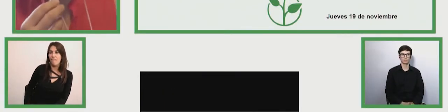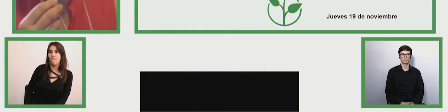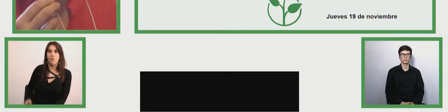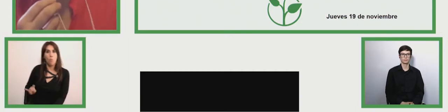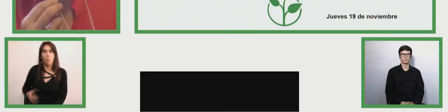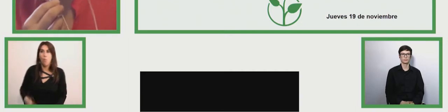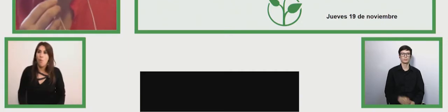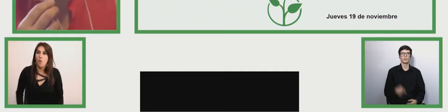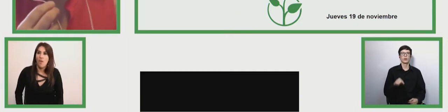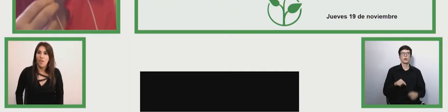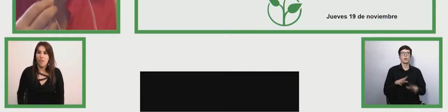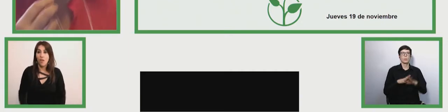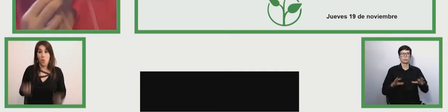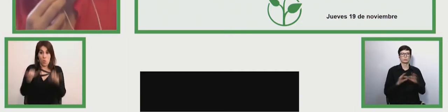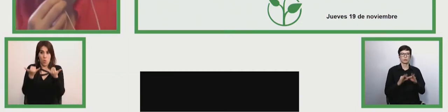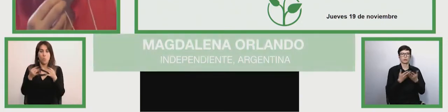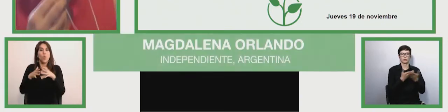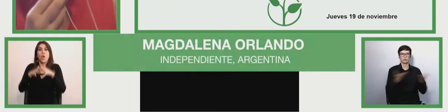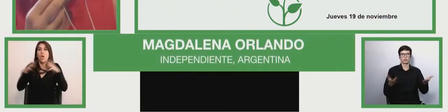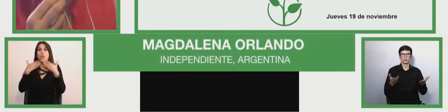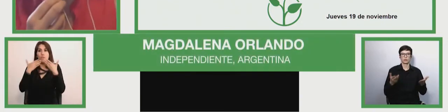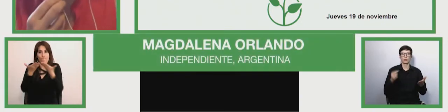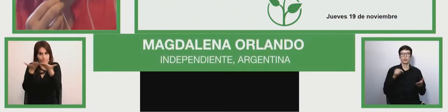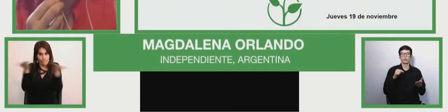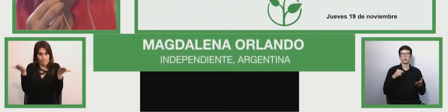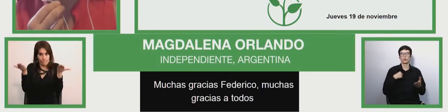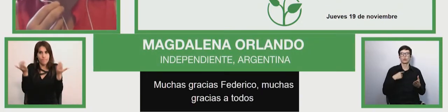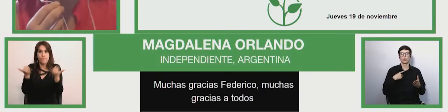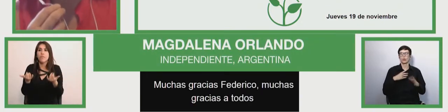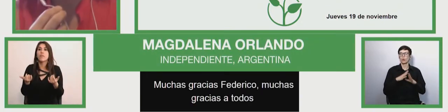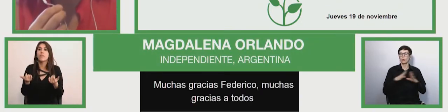everybody you to my colleagues it's a pleasure to listen to you